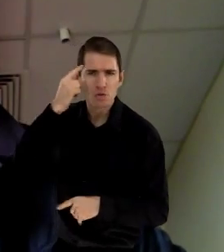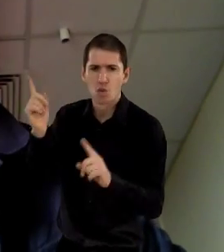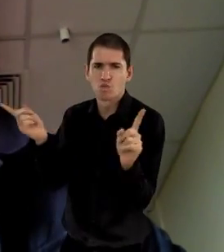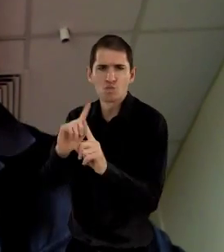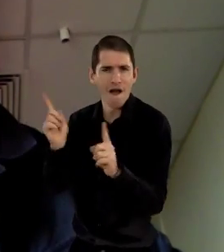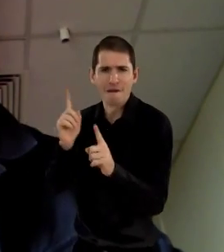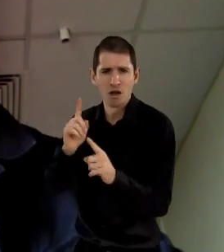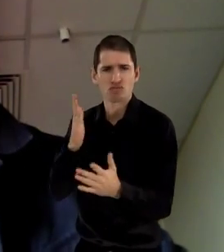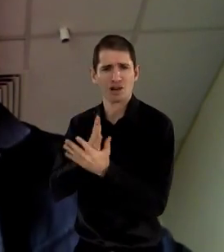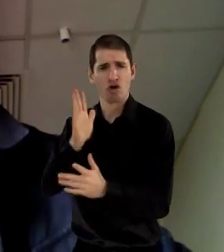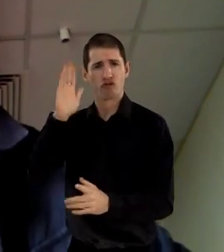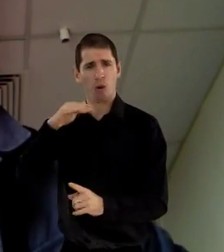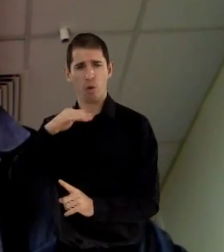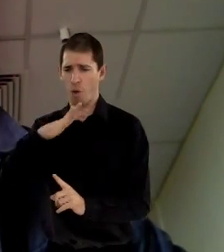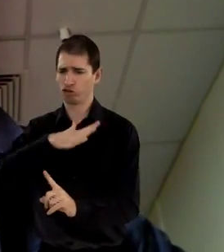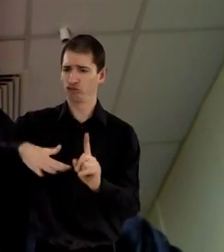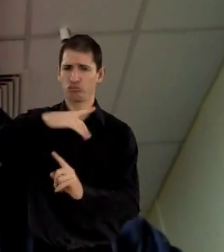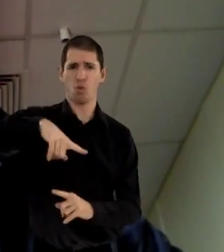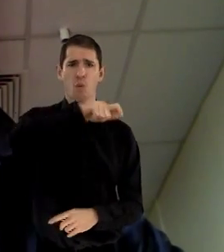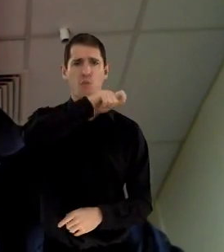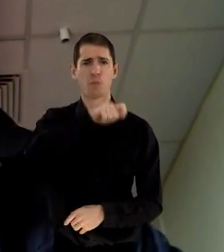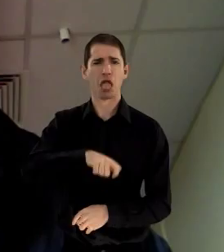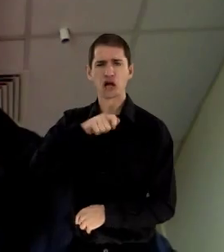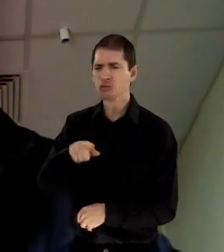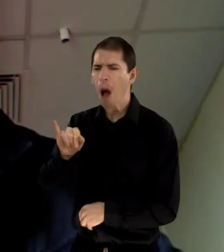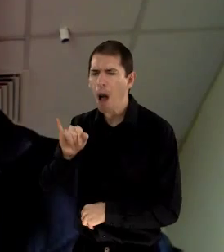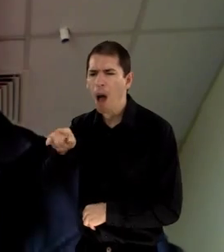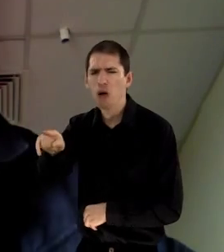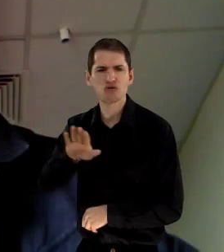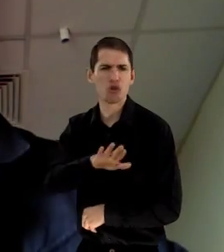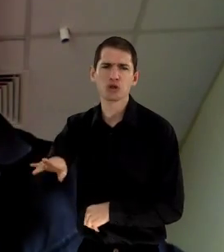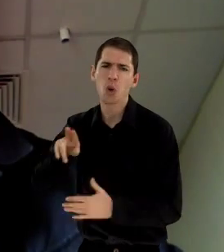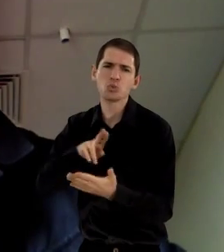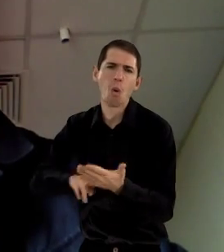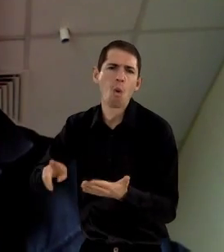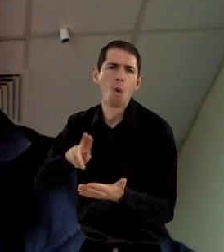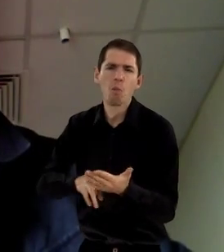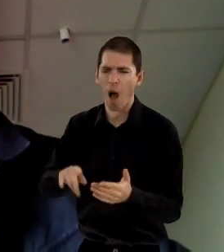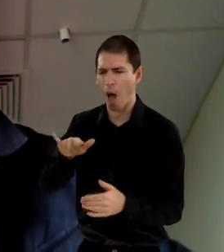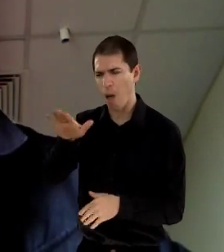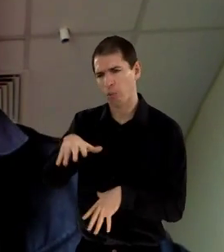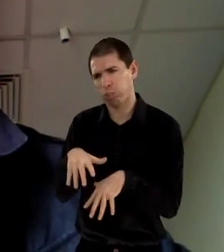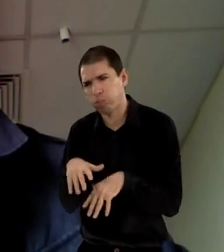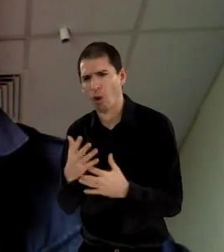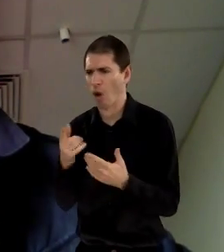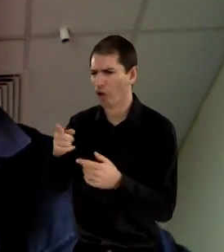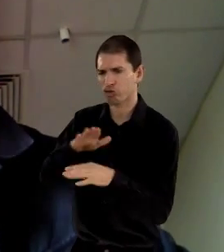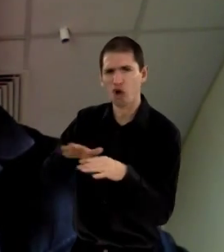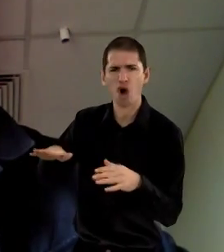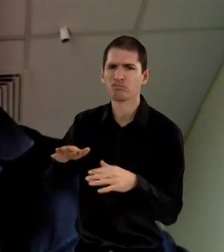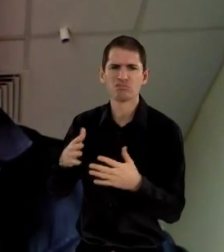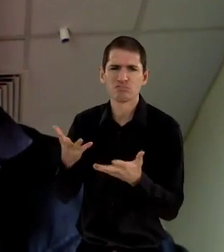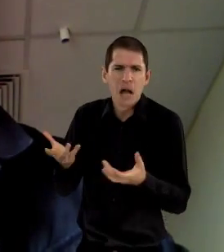intellect, whatever, which is deemed generally by the general population to be seen as